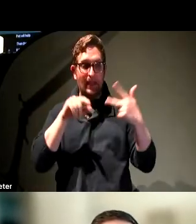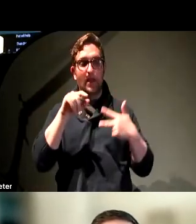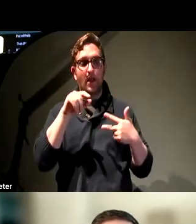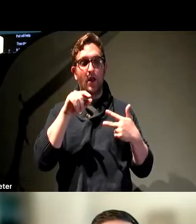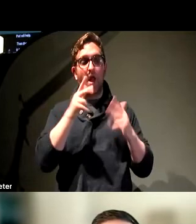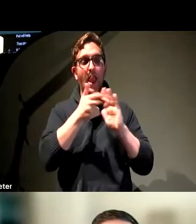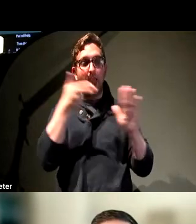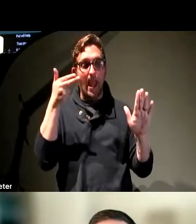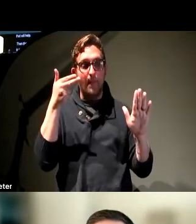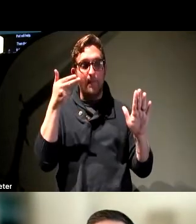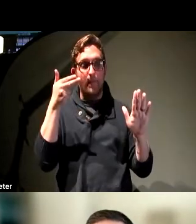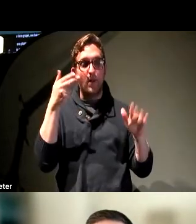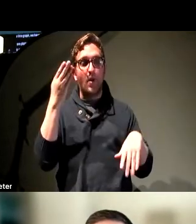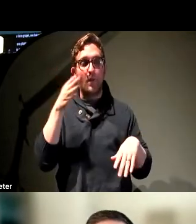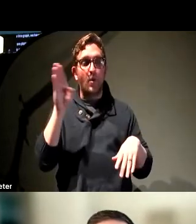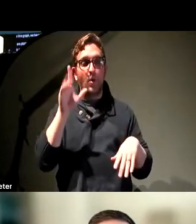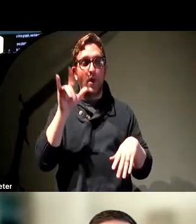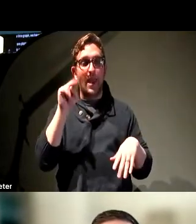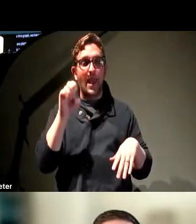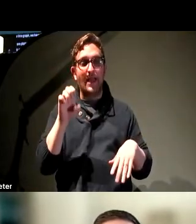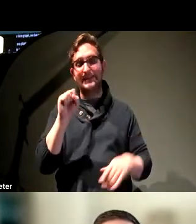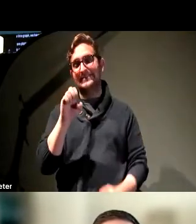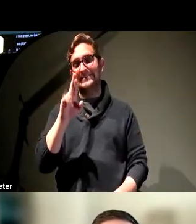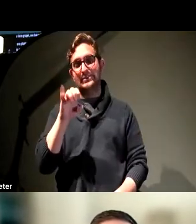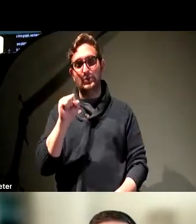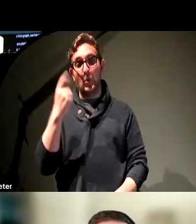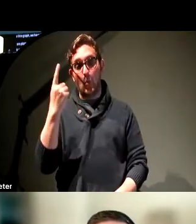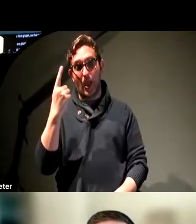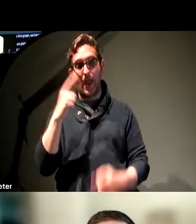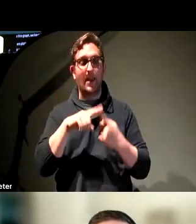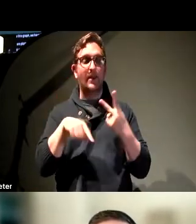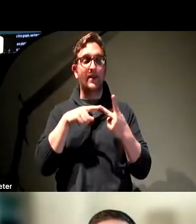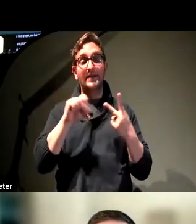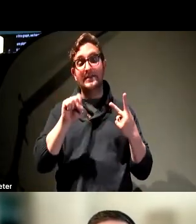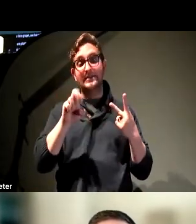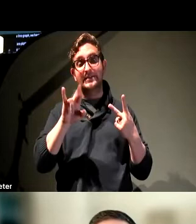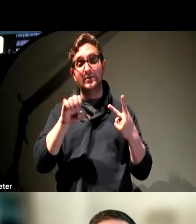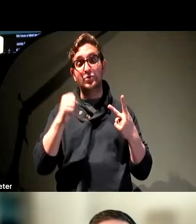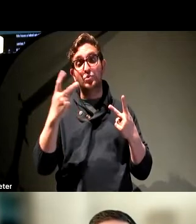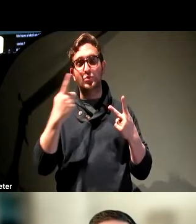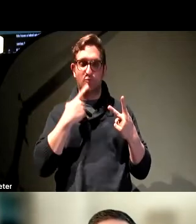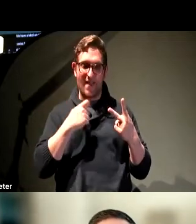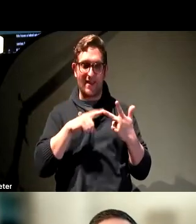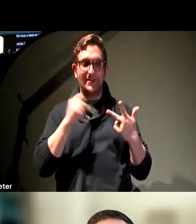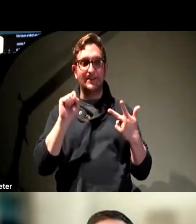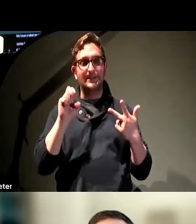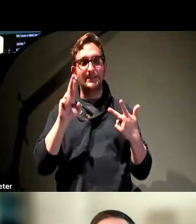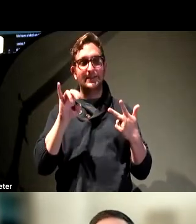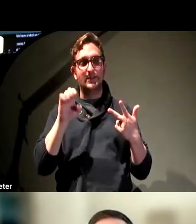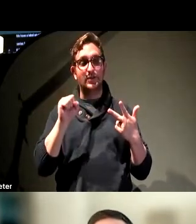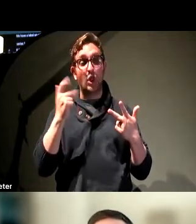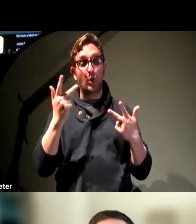on a blue line that says series one. Our series two line is red and our series three is green. So we've used